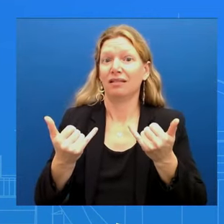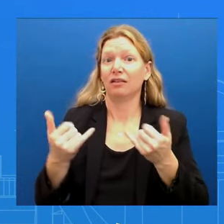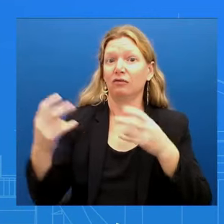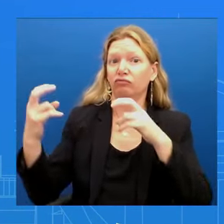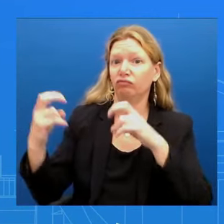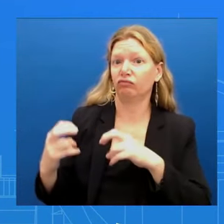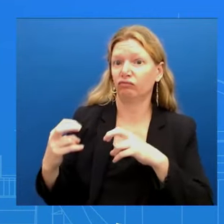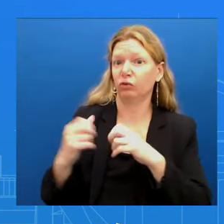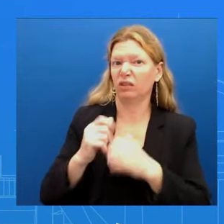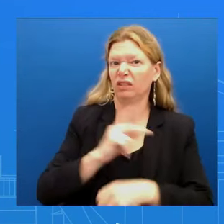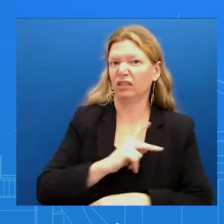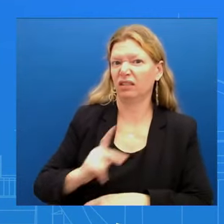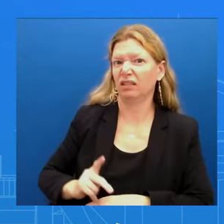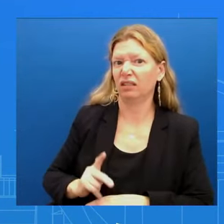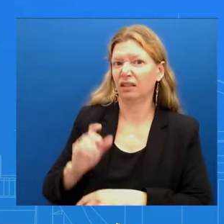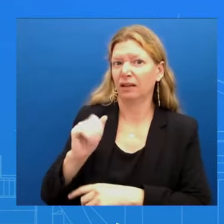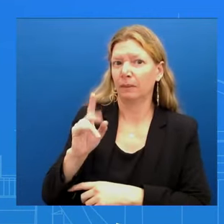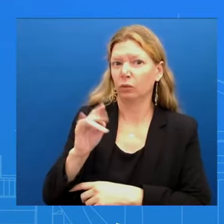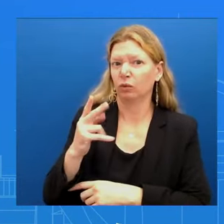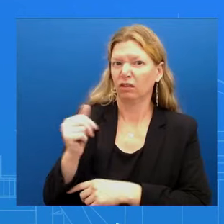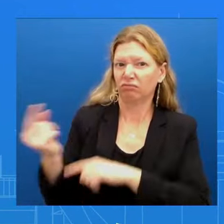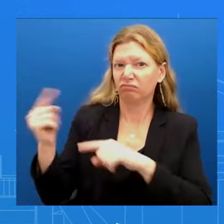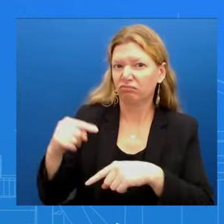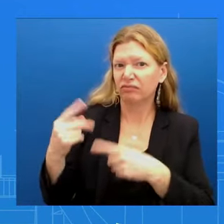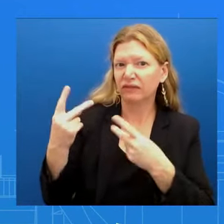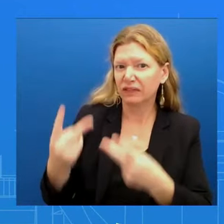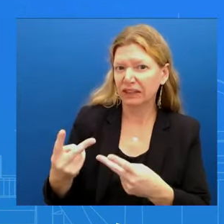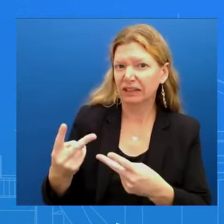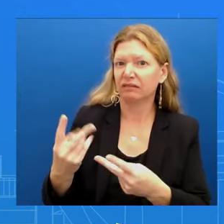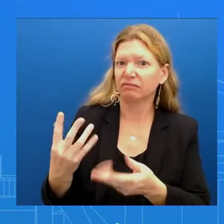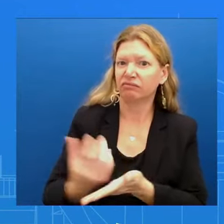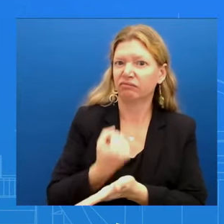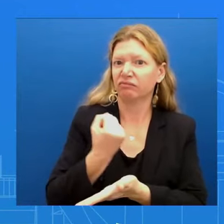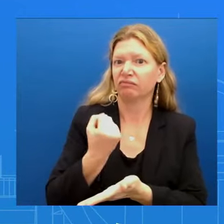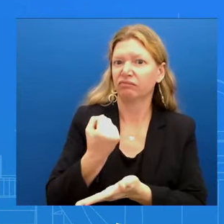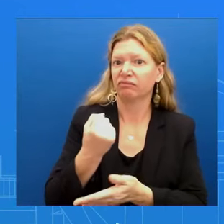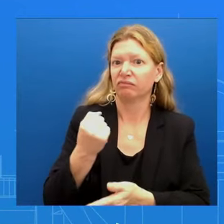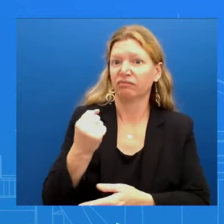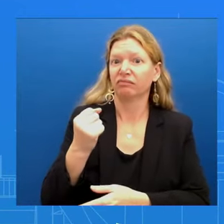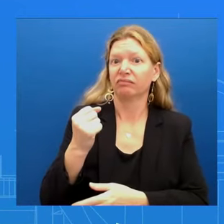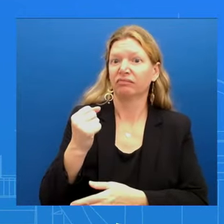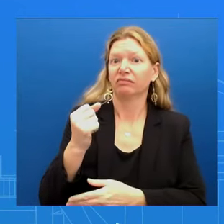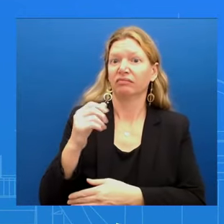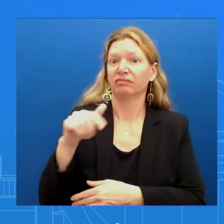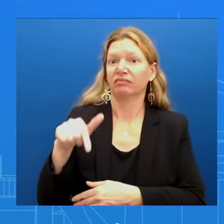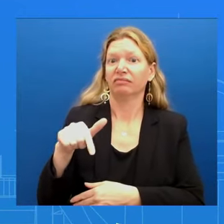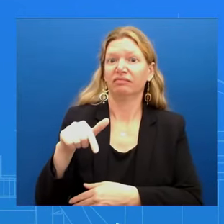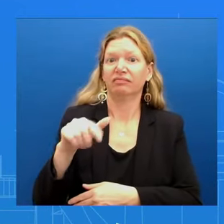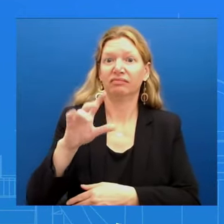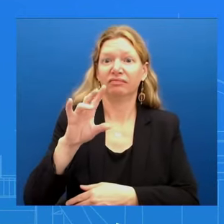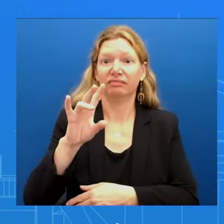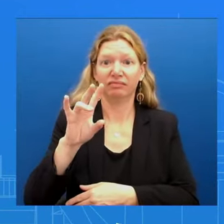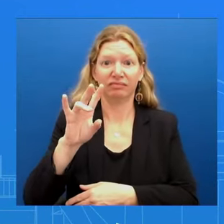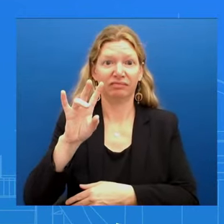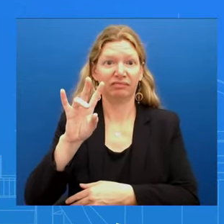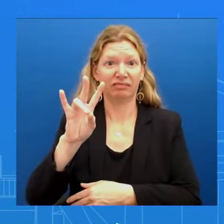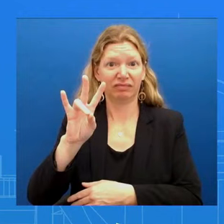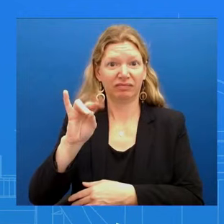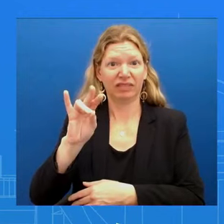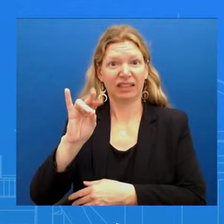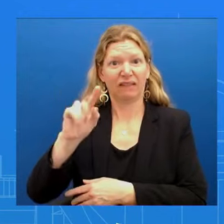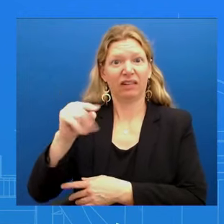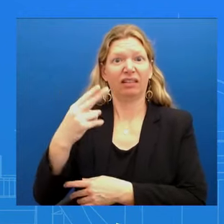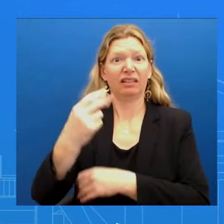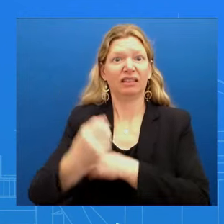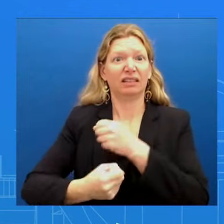of diplomatic relations between Jordan and the United States and this meeting will help further strengthen our enduring bilateral relationship during the